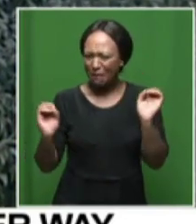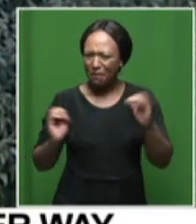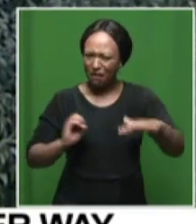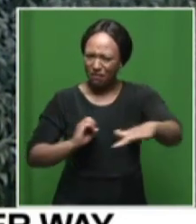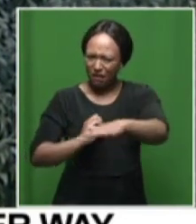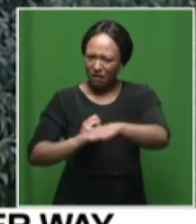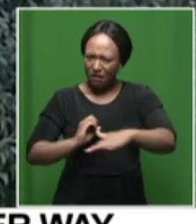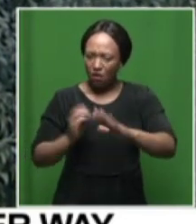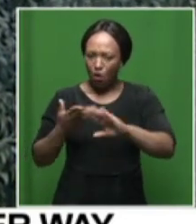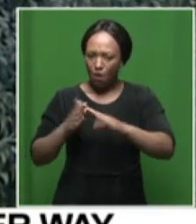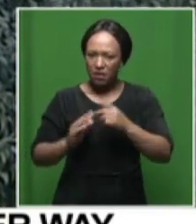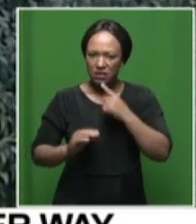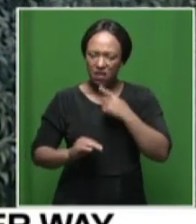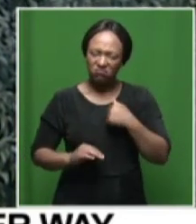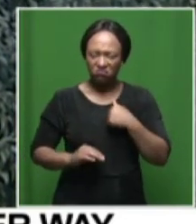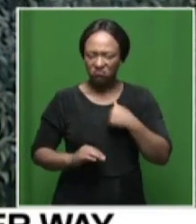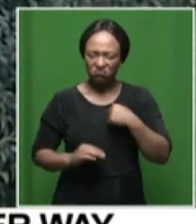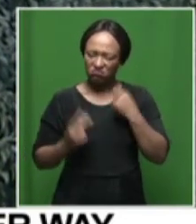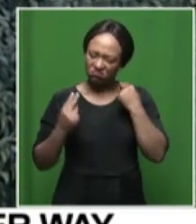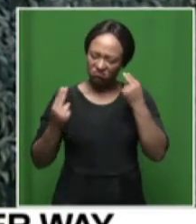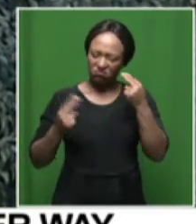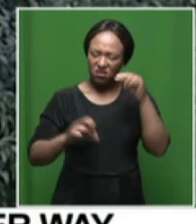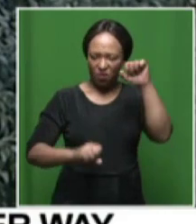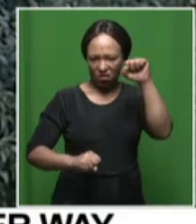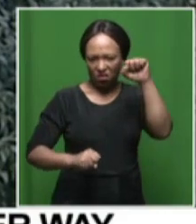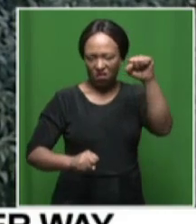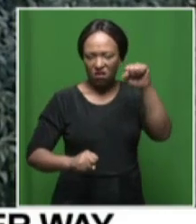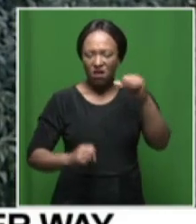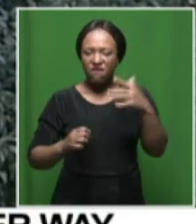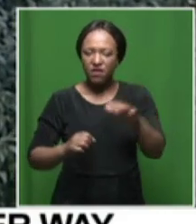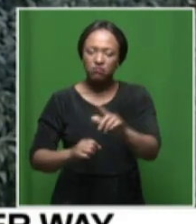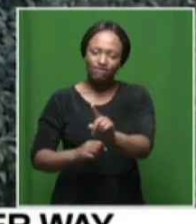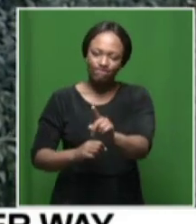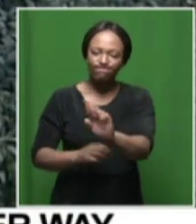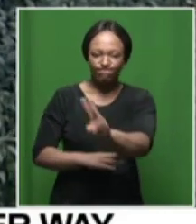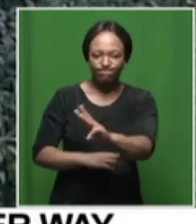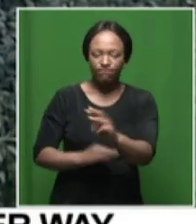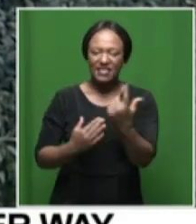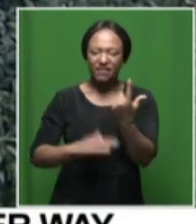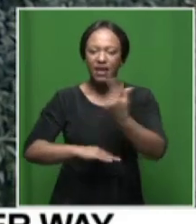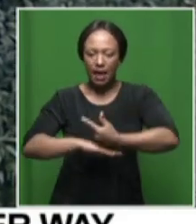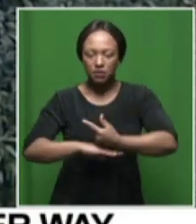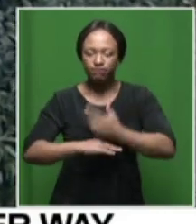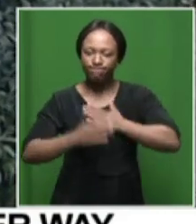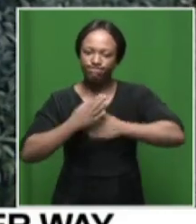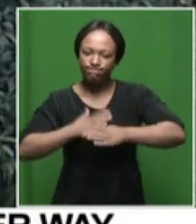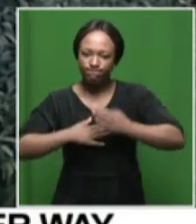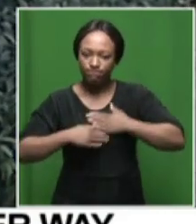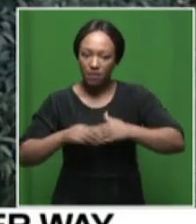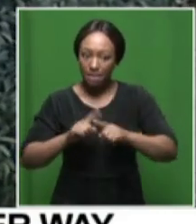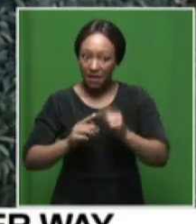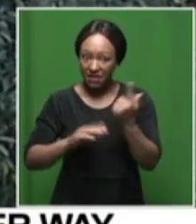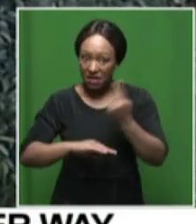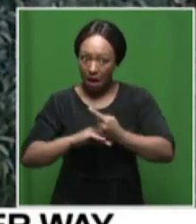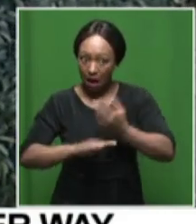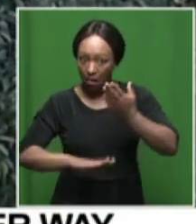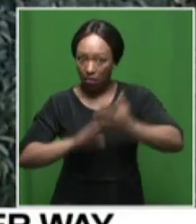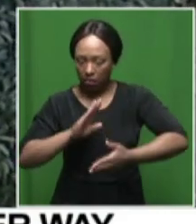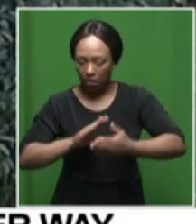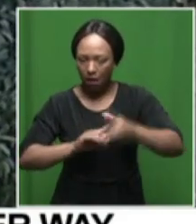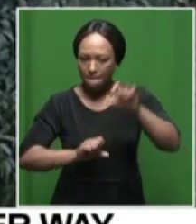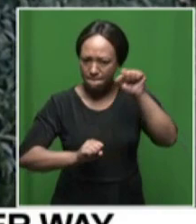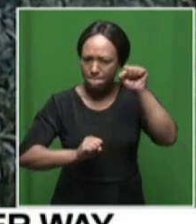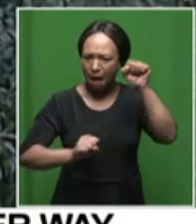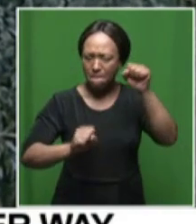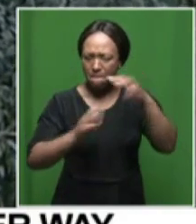residents here are threatening to go on a strike and it's given authorities a seven-day ultimatum to restore water or else all hell will break loose we have been